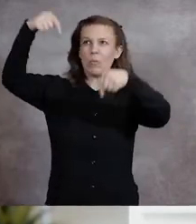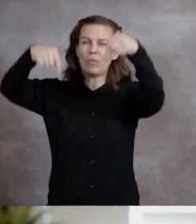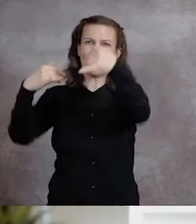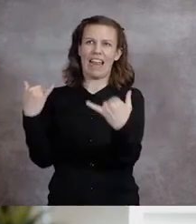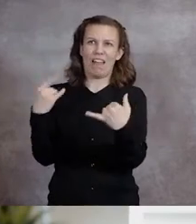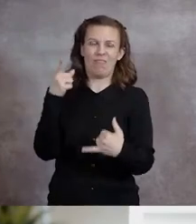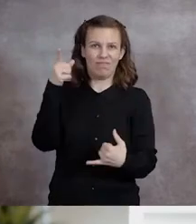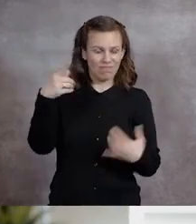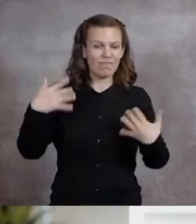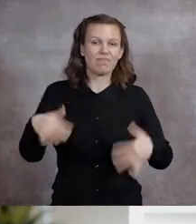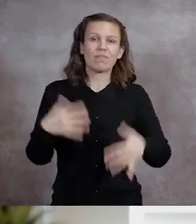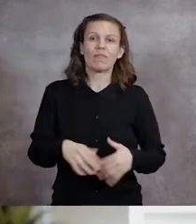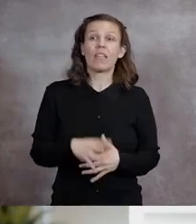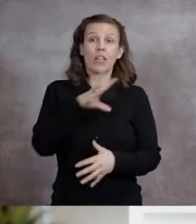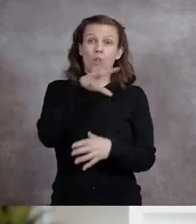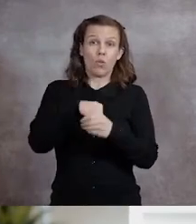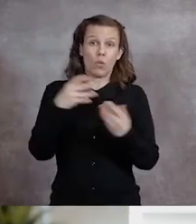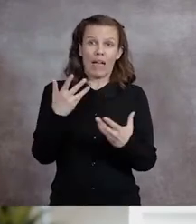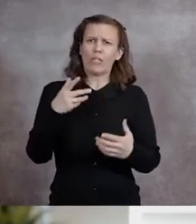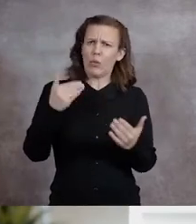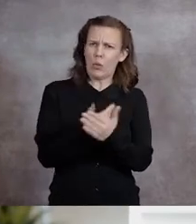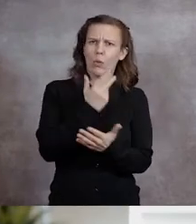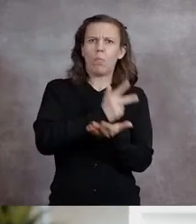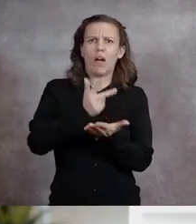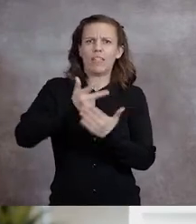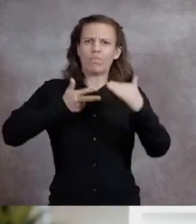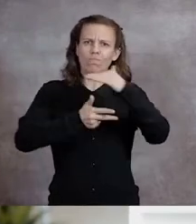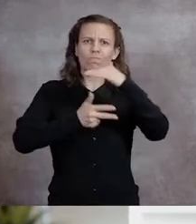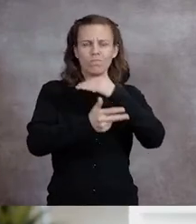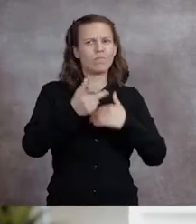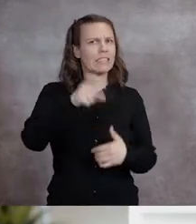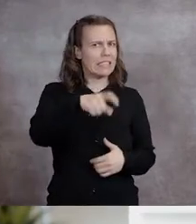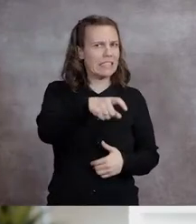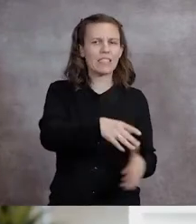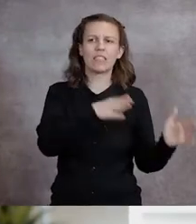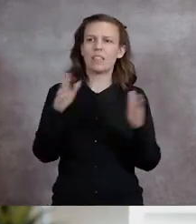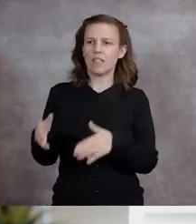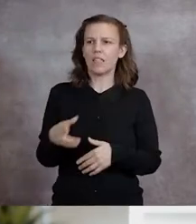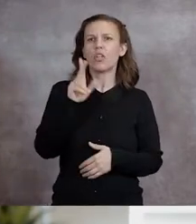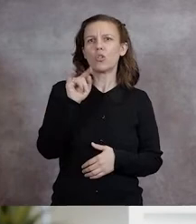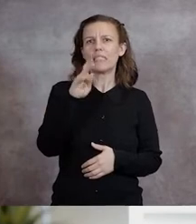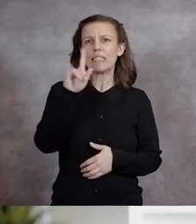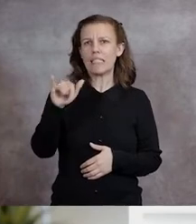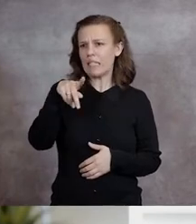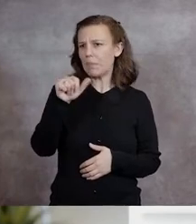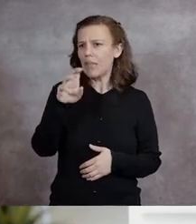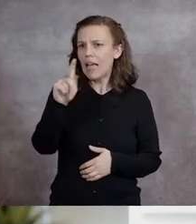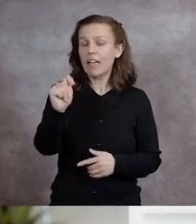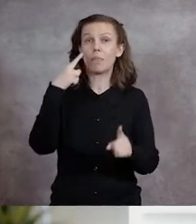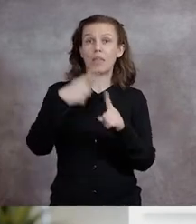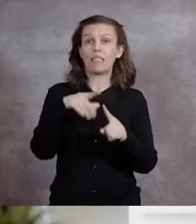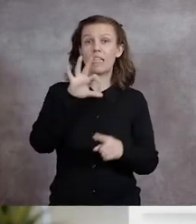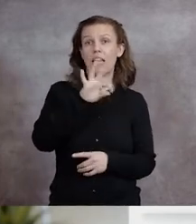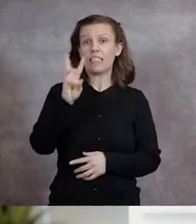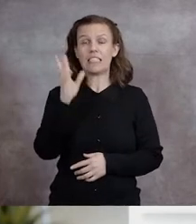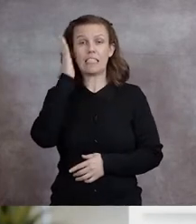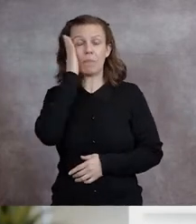includes a much-needed new parking garage, a utility plant, and the 96-bed hospital tower itself.